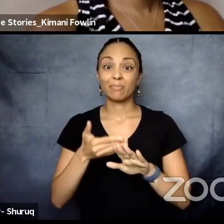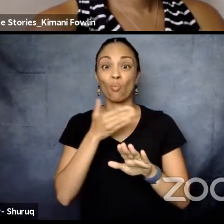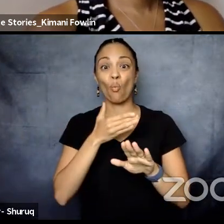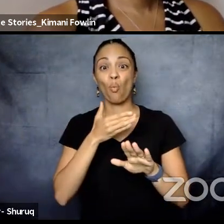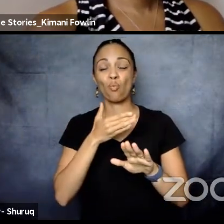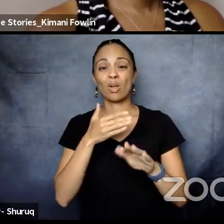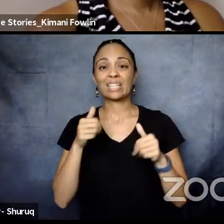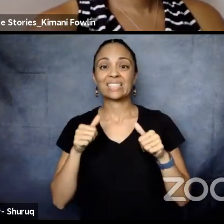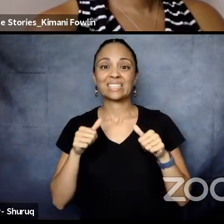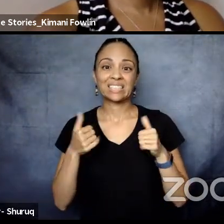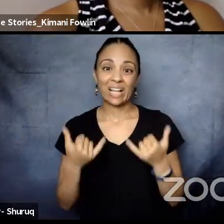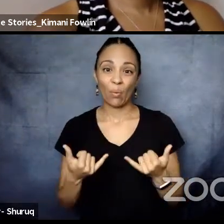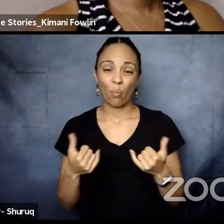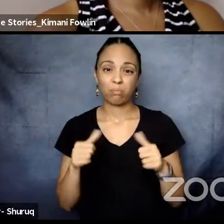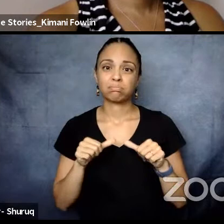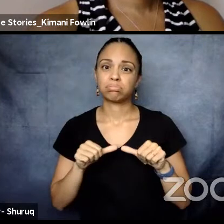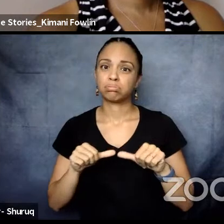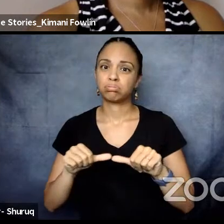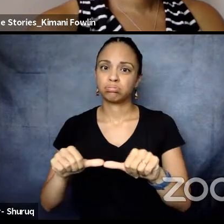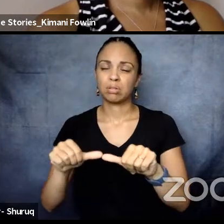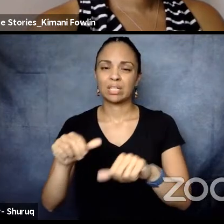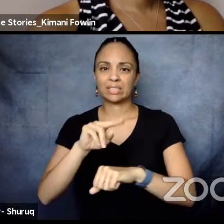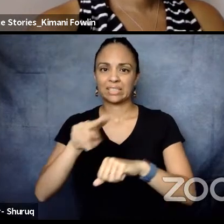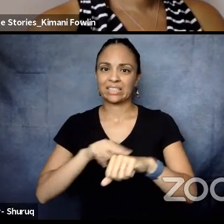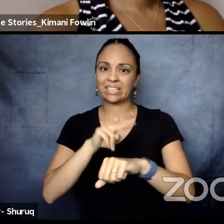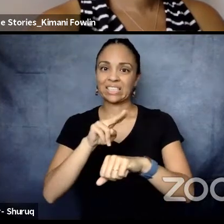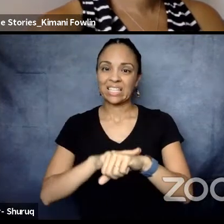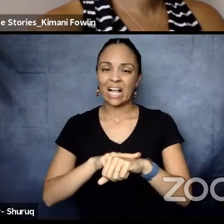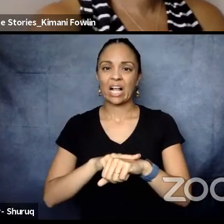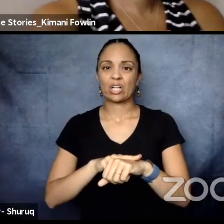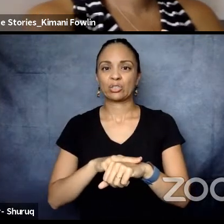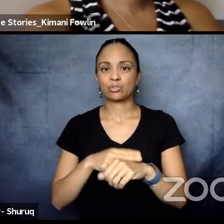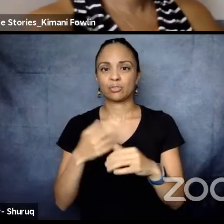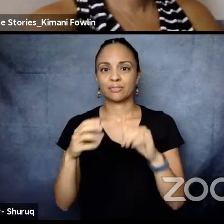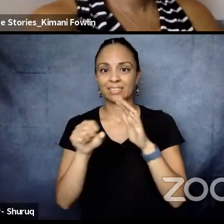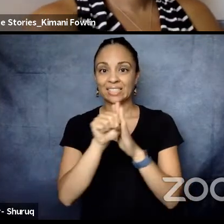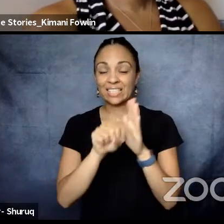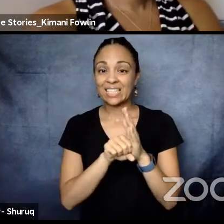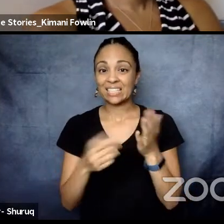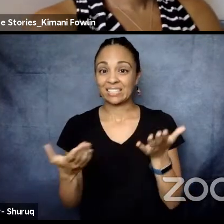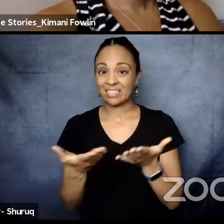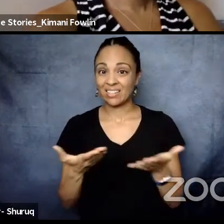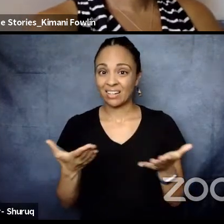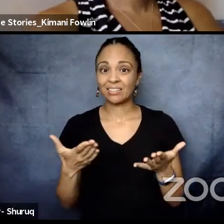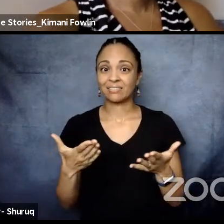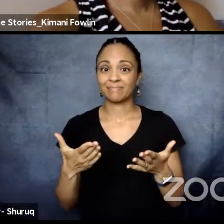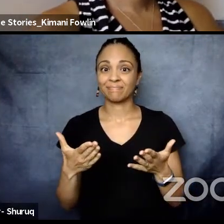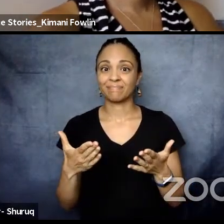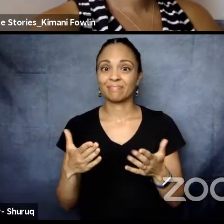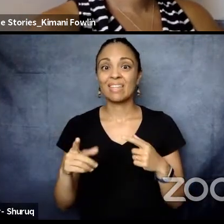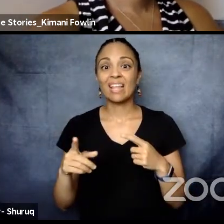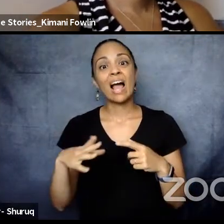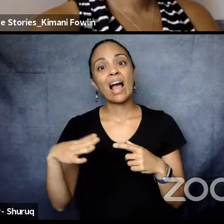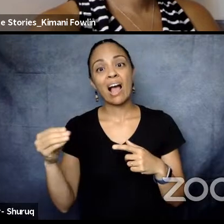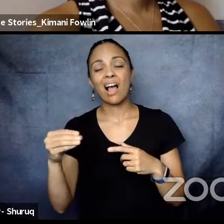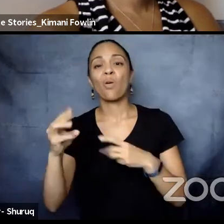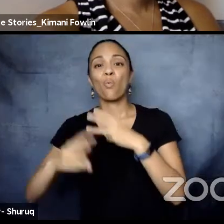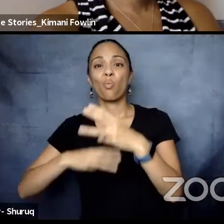globally, bringing attention yet again to the need for the Black Lives Matter movement.